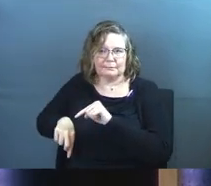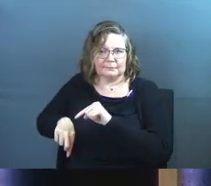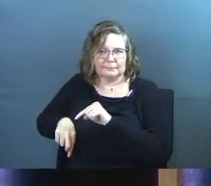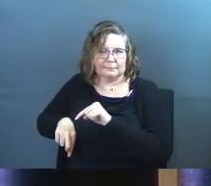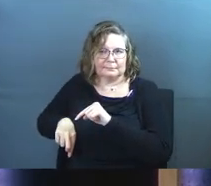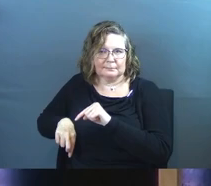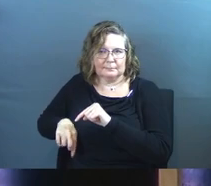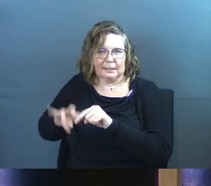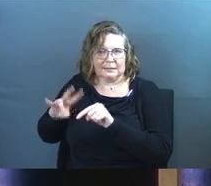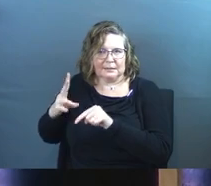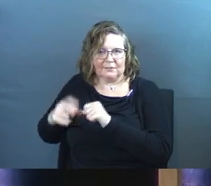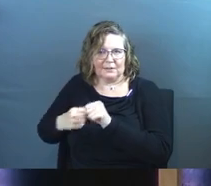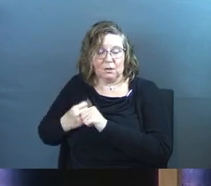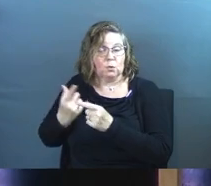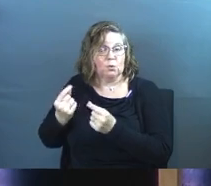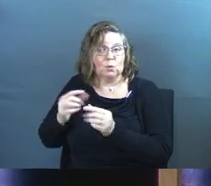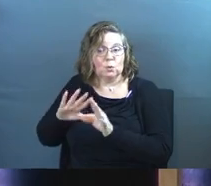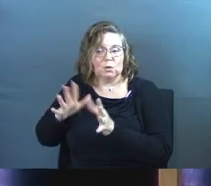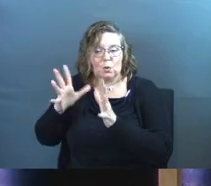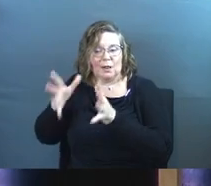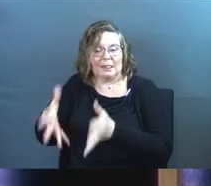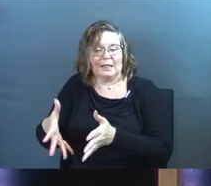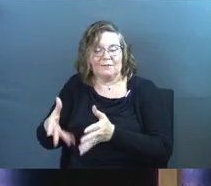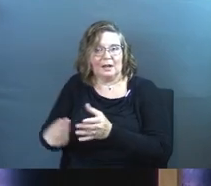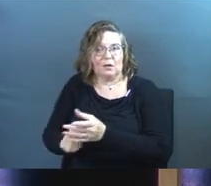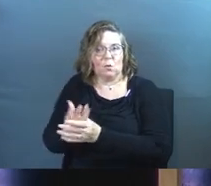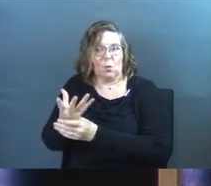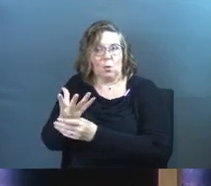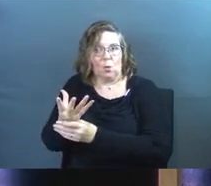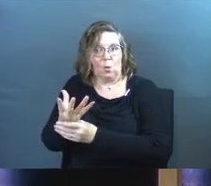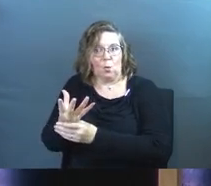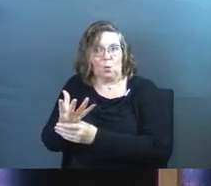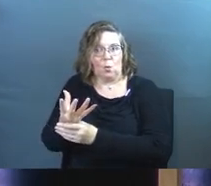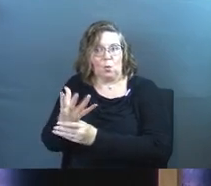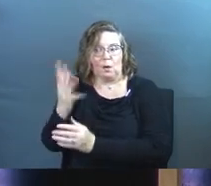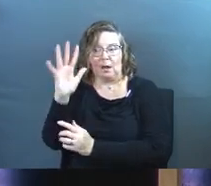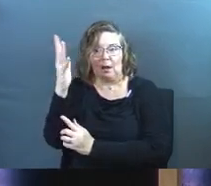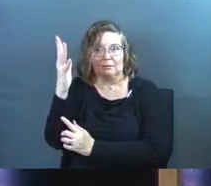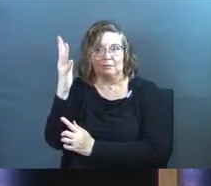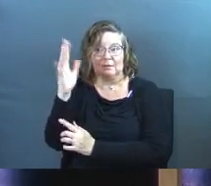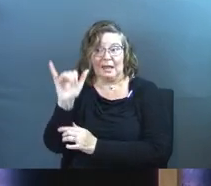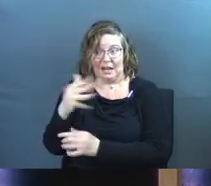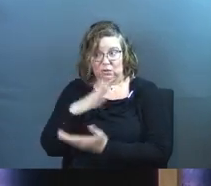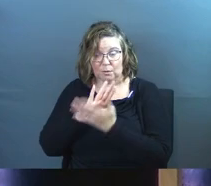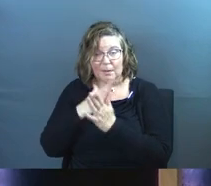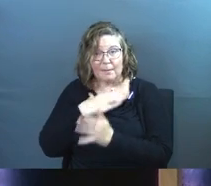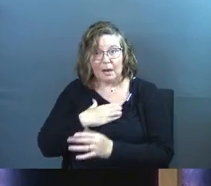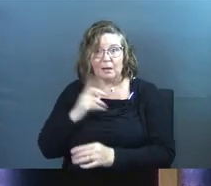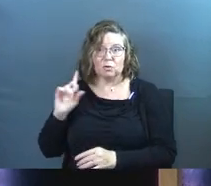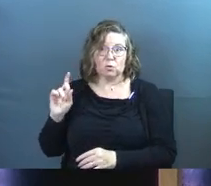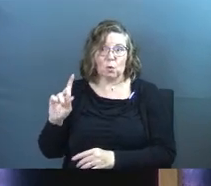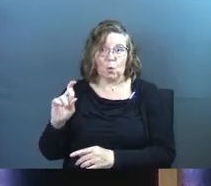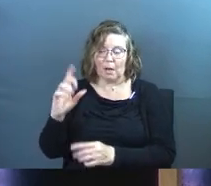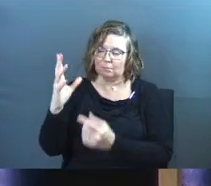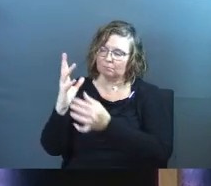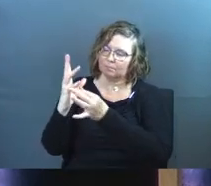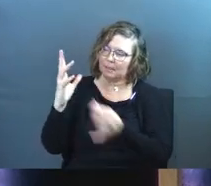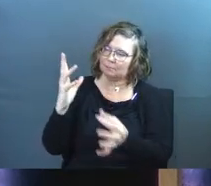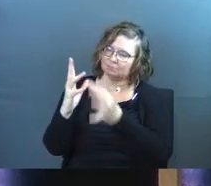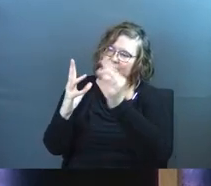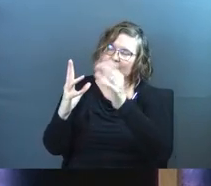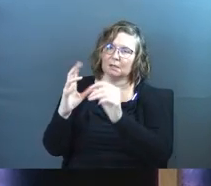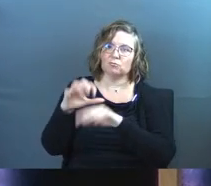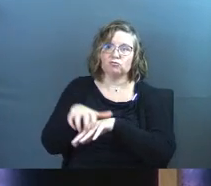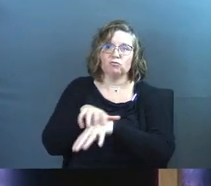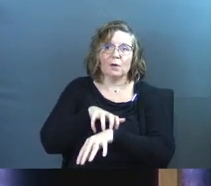get to do any of that stuff. Instead, you've just got to leave it on the vine. And as you're hungry family, you can go out and you can get yourself some